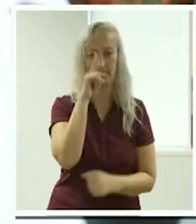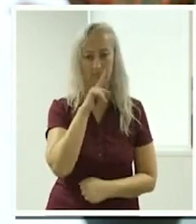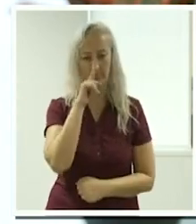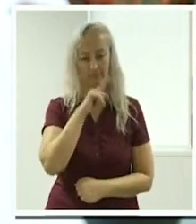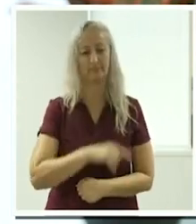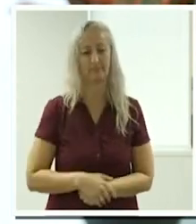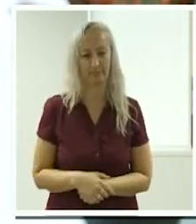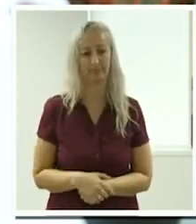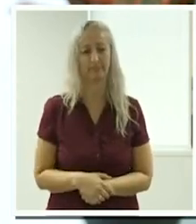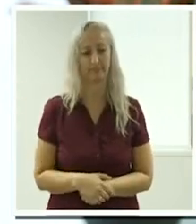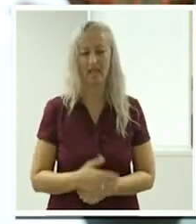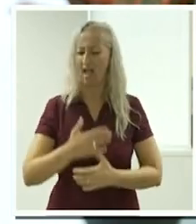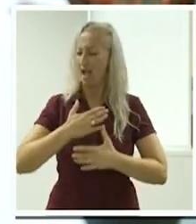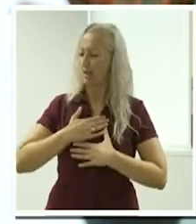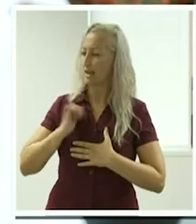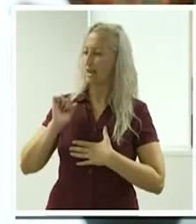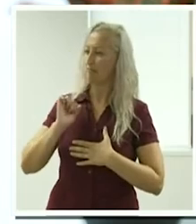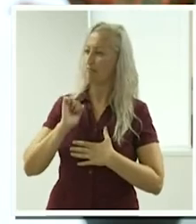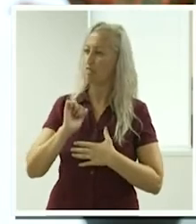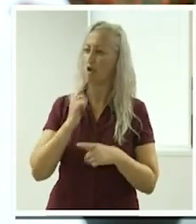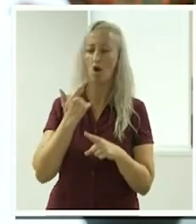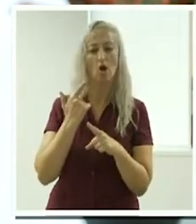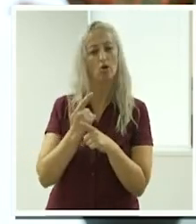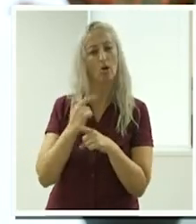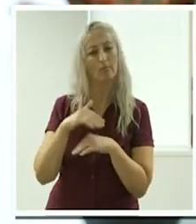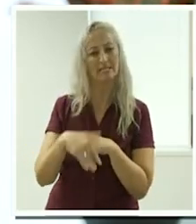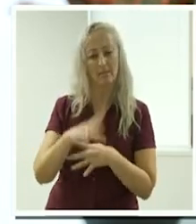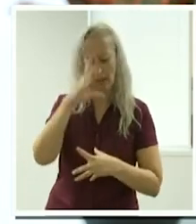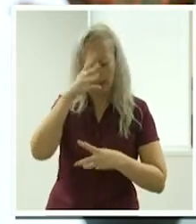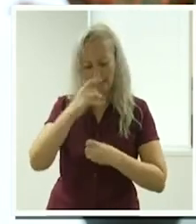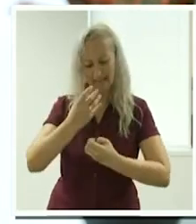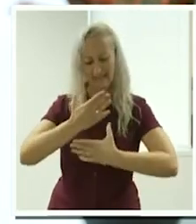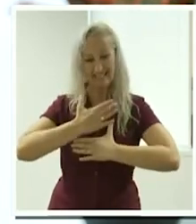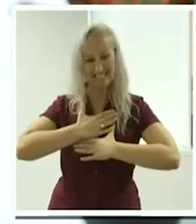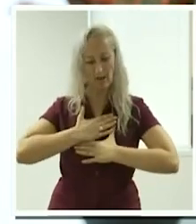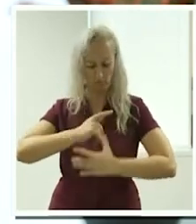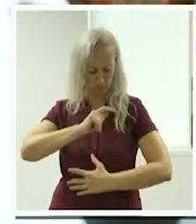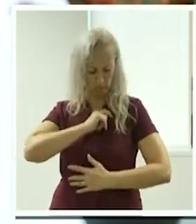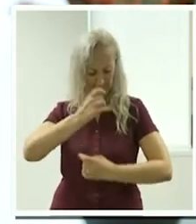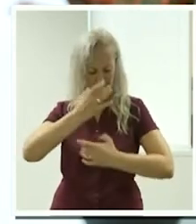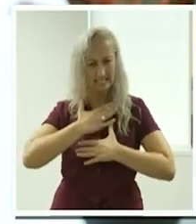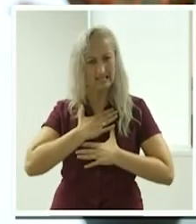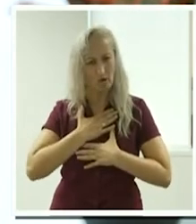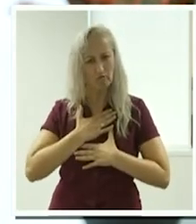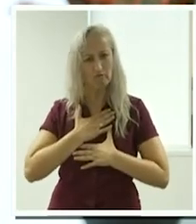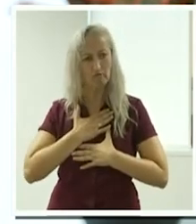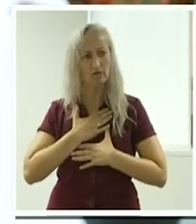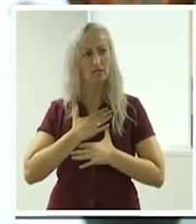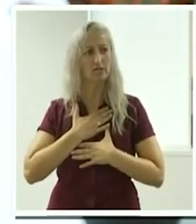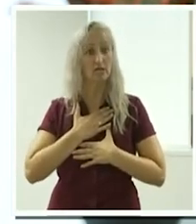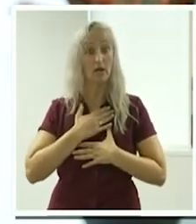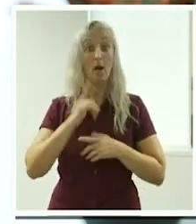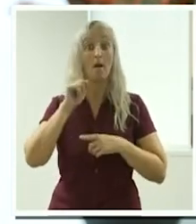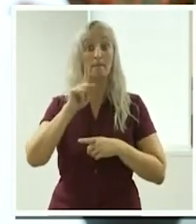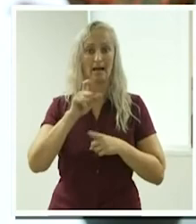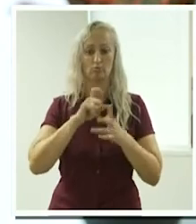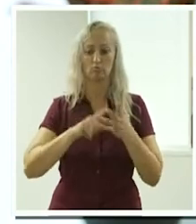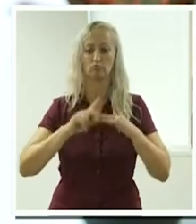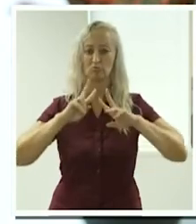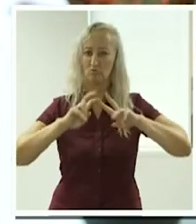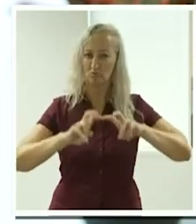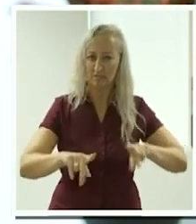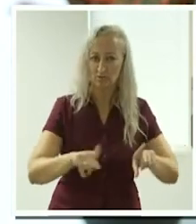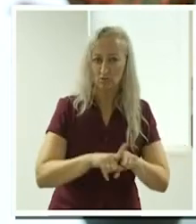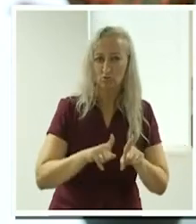the sort of you know comments around you know believe in yourself trust in yourself but do the research where you need to invest